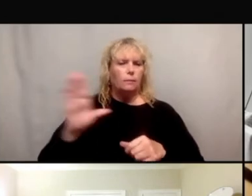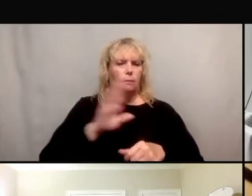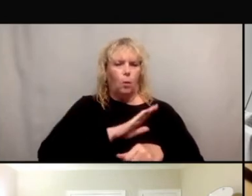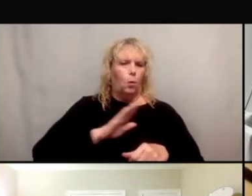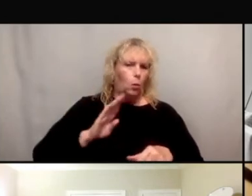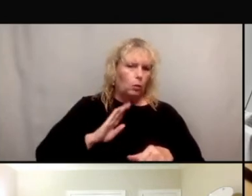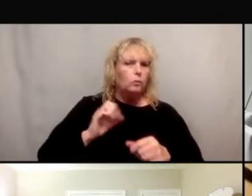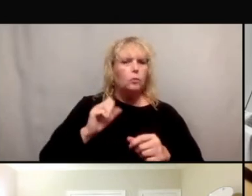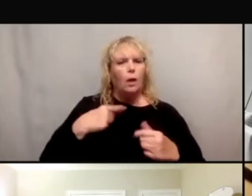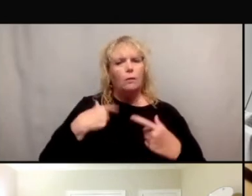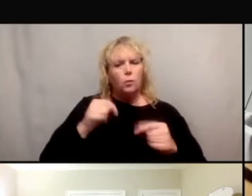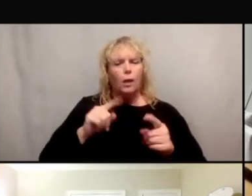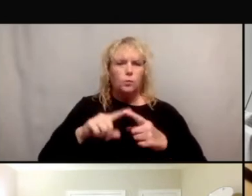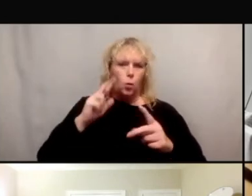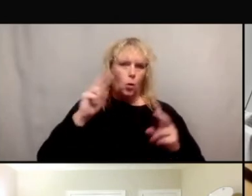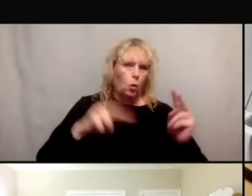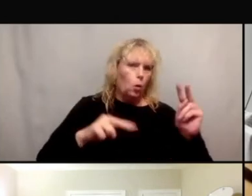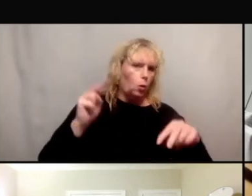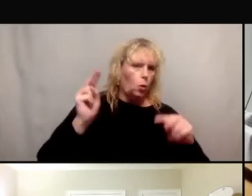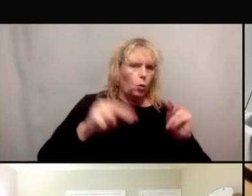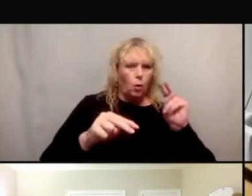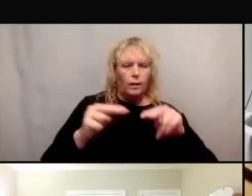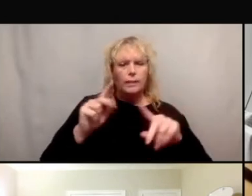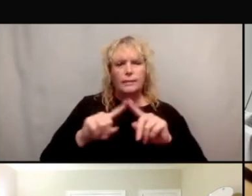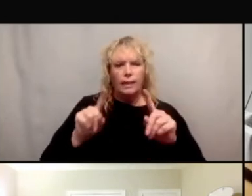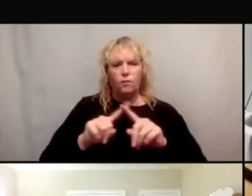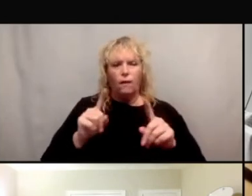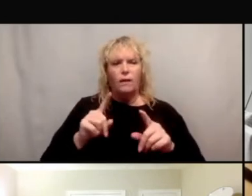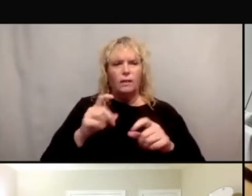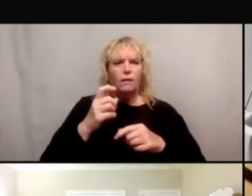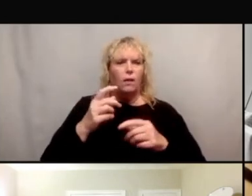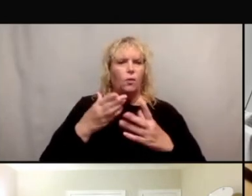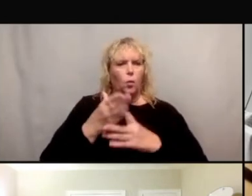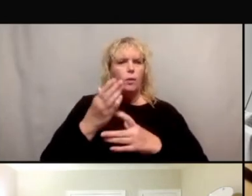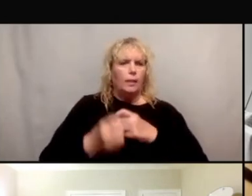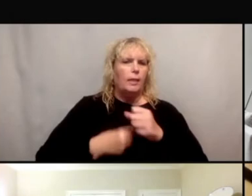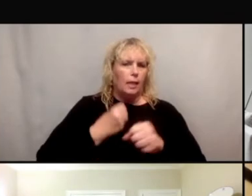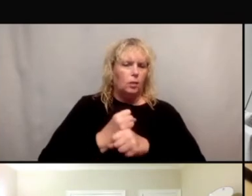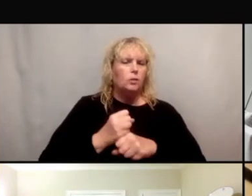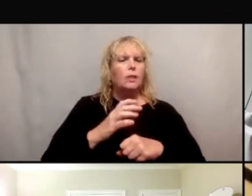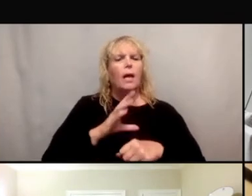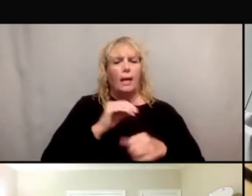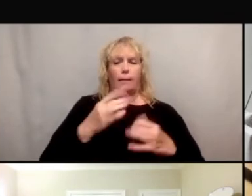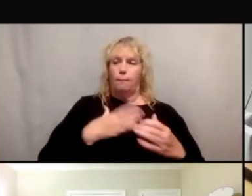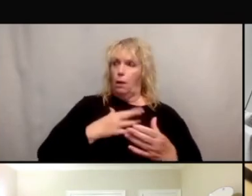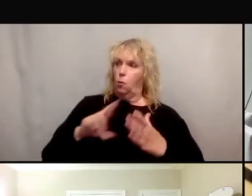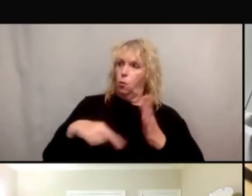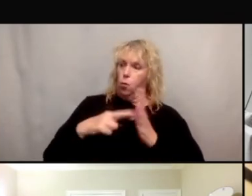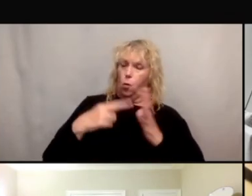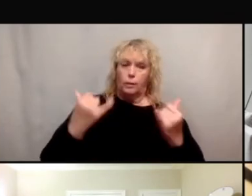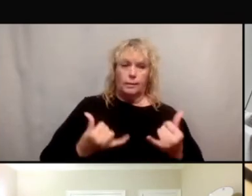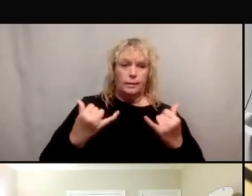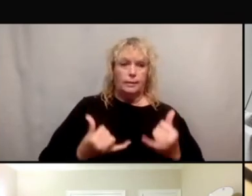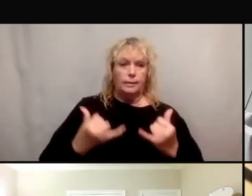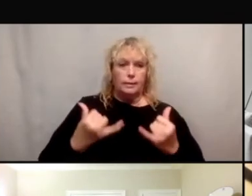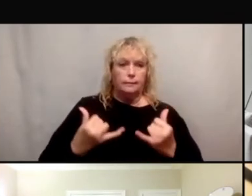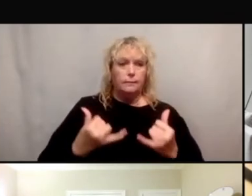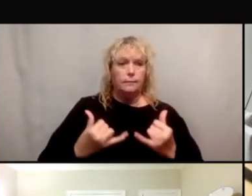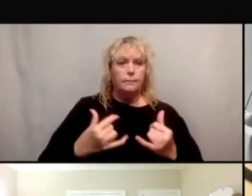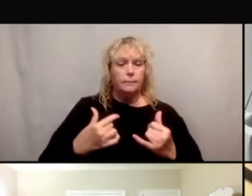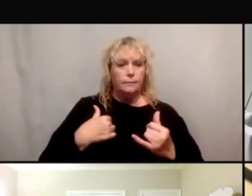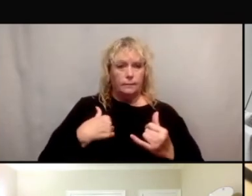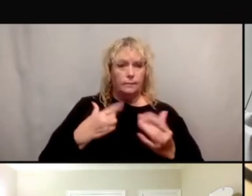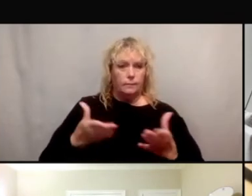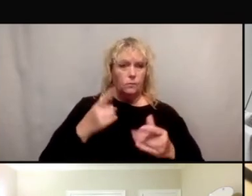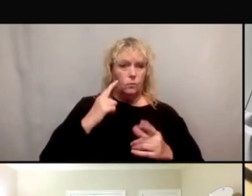different perspectives over the years. And eventually I've moved into this current role that I'm in now, and I've spent the last three